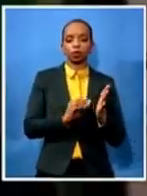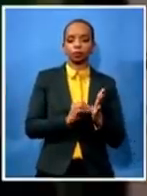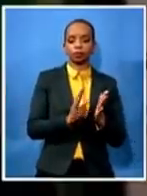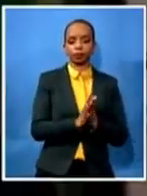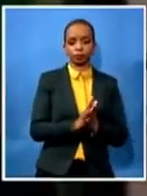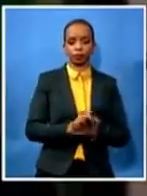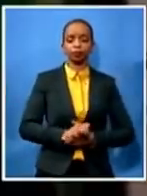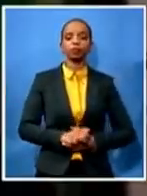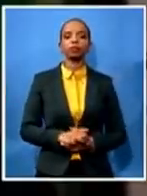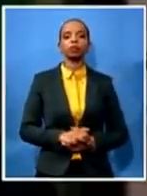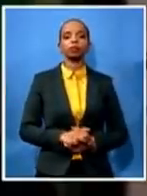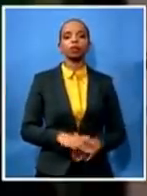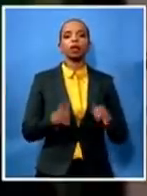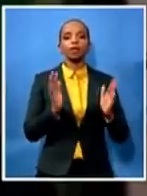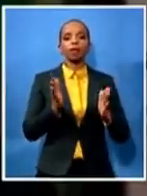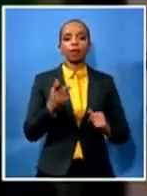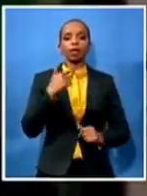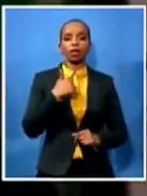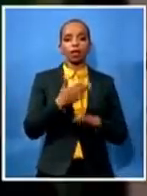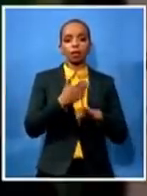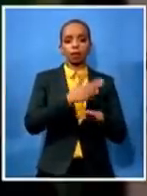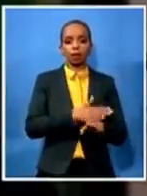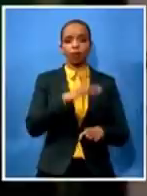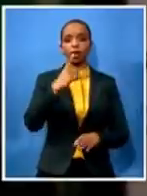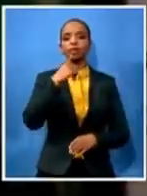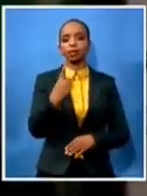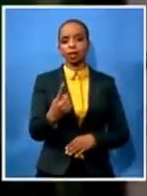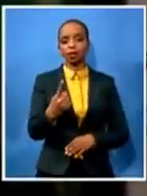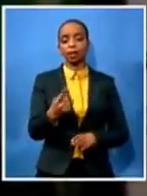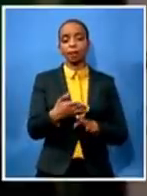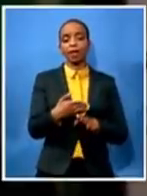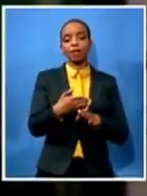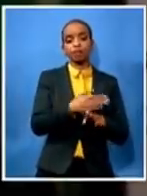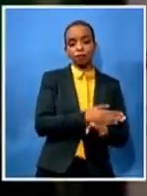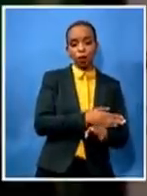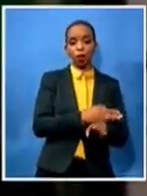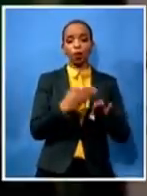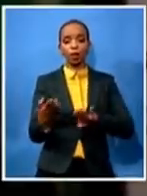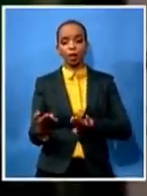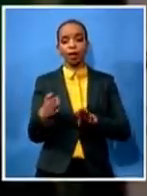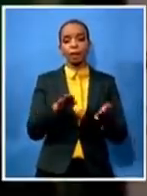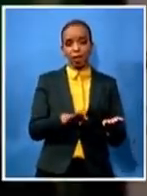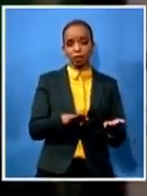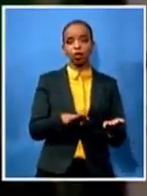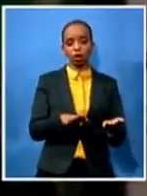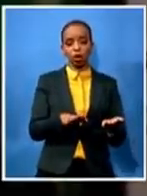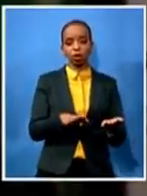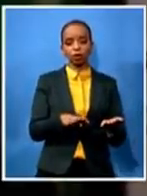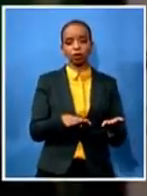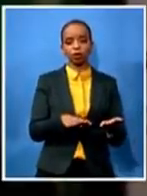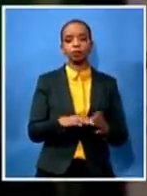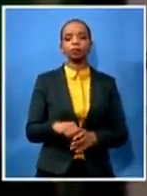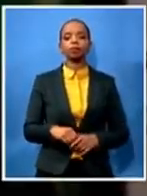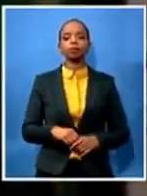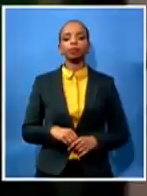before he passed on the commission had already been in touch with his